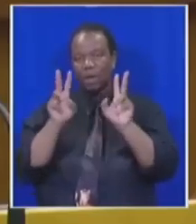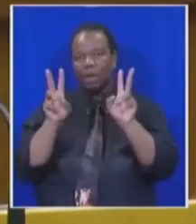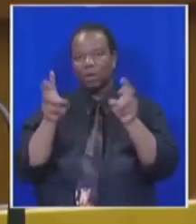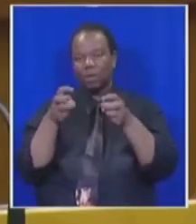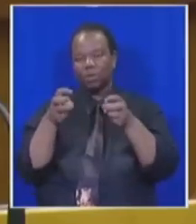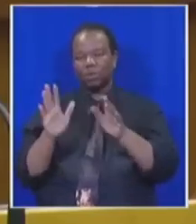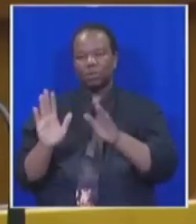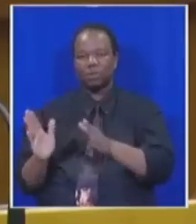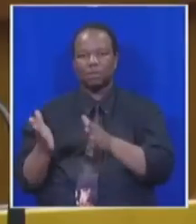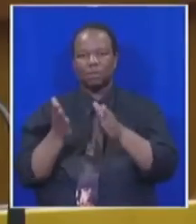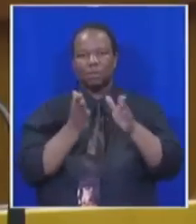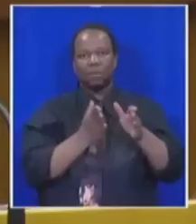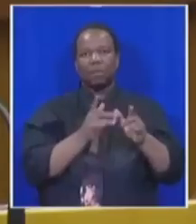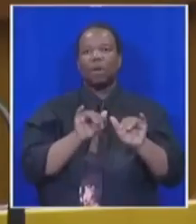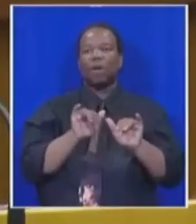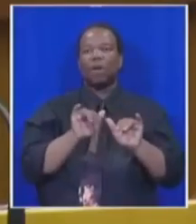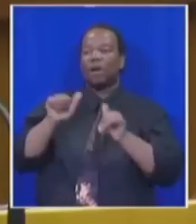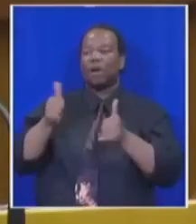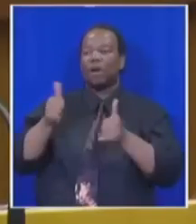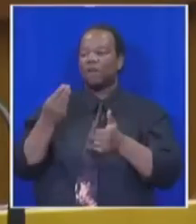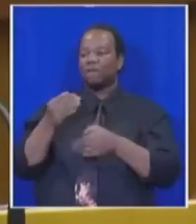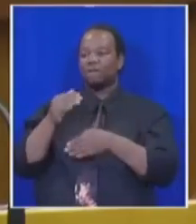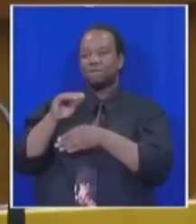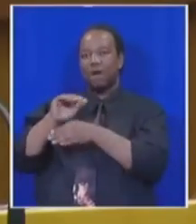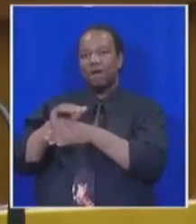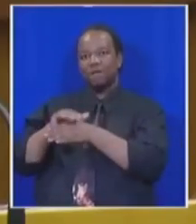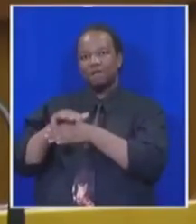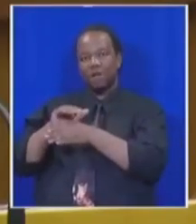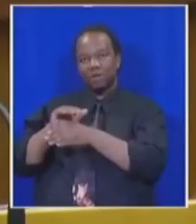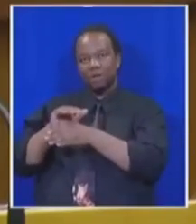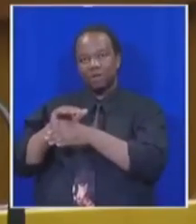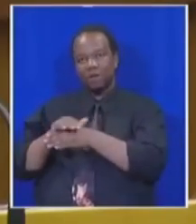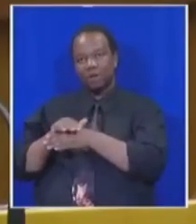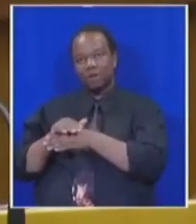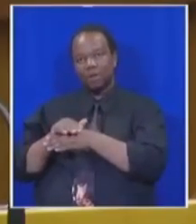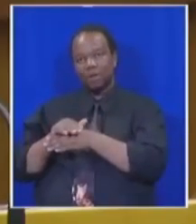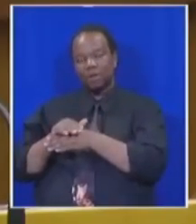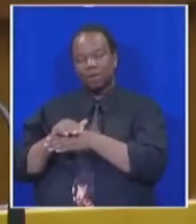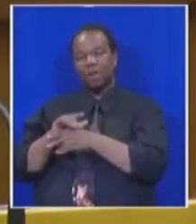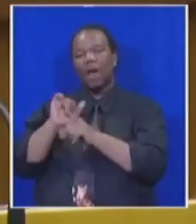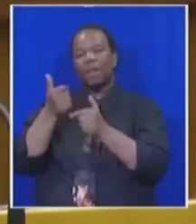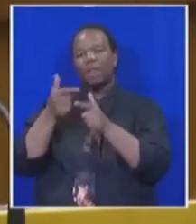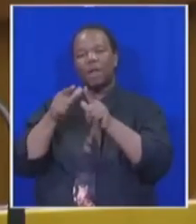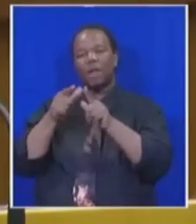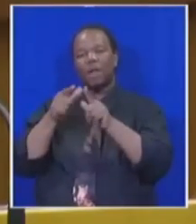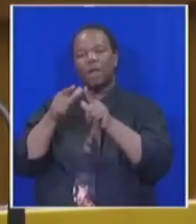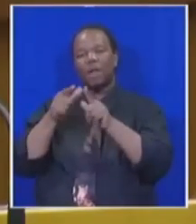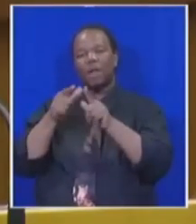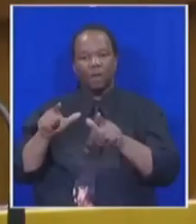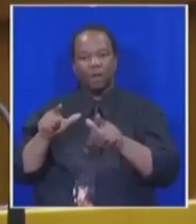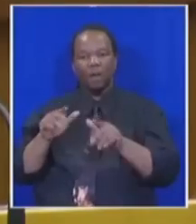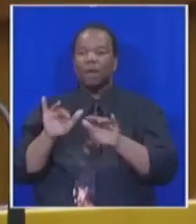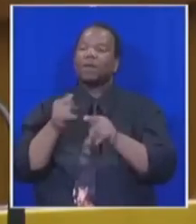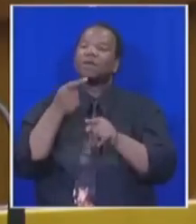End of quote. I go back to my friend, the buffalo. Tetao se esloka, se boka